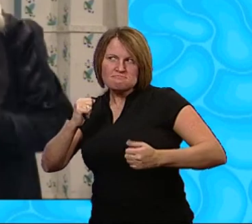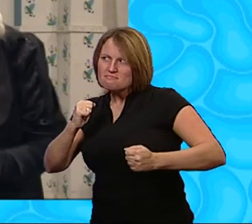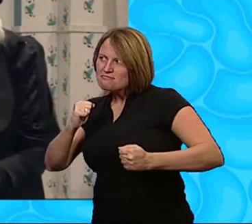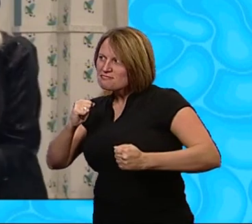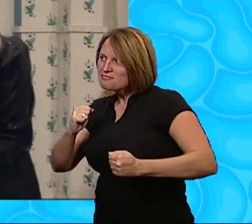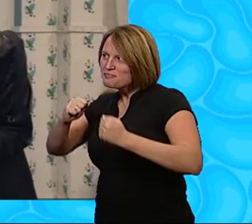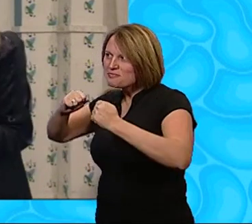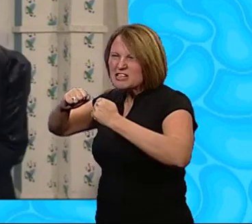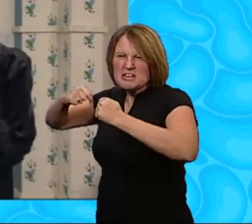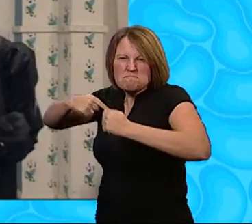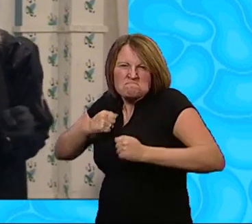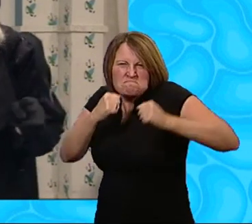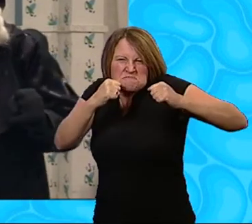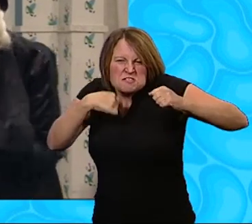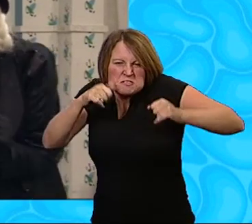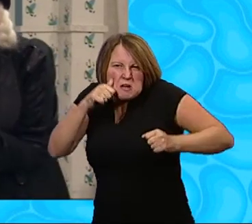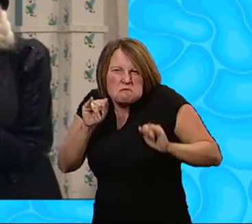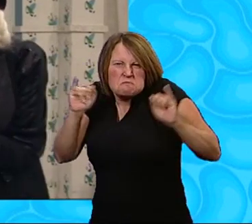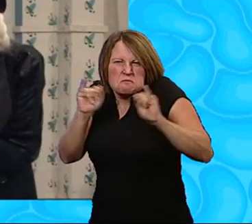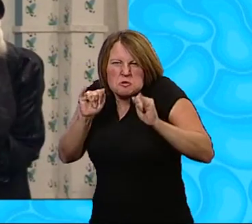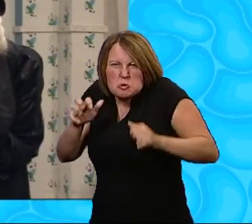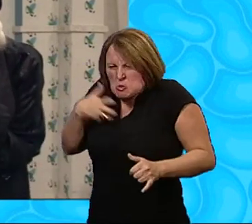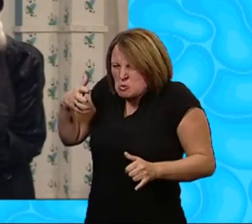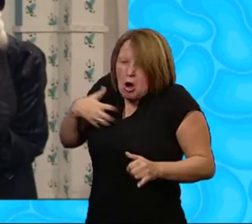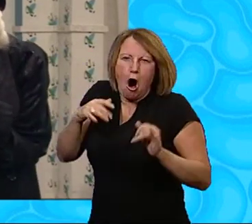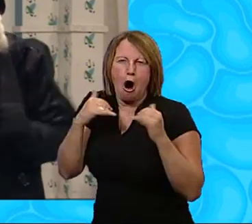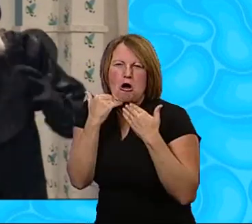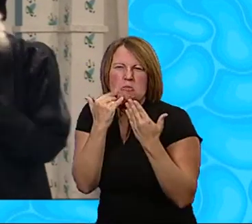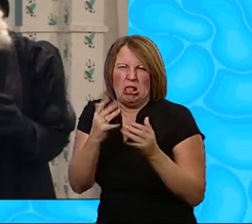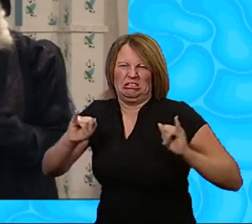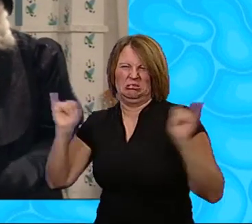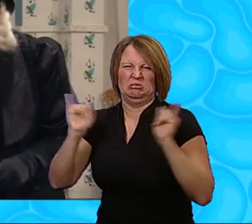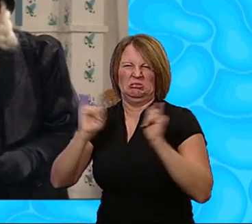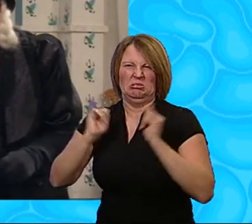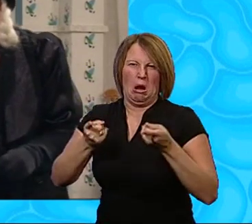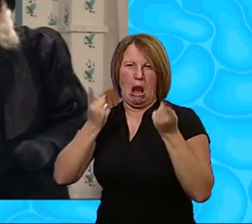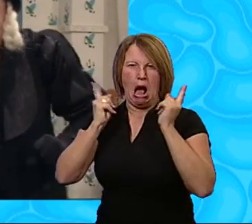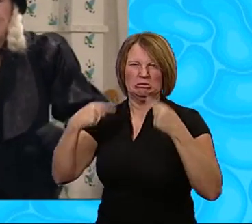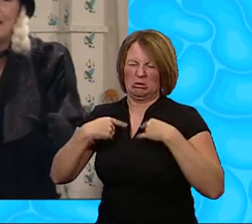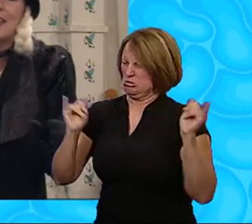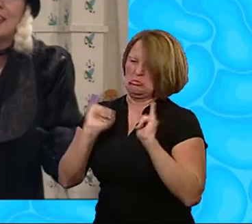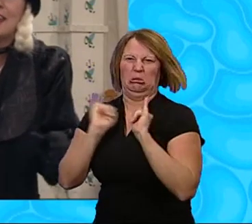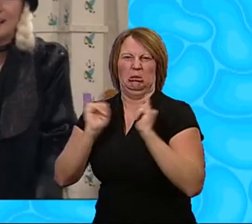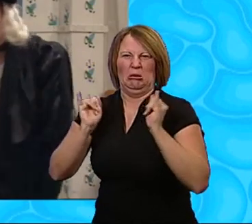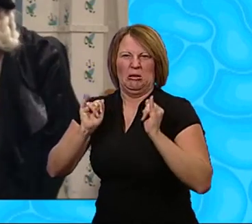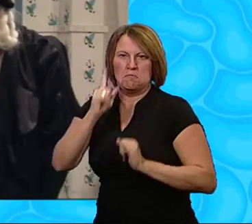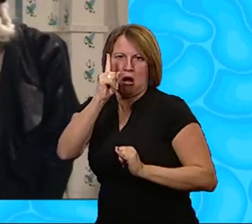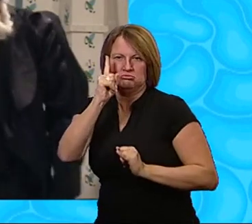I'm a dastardly, whingeingly, horribly, nastily Terrible landlady